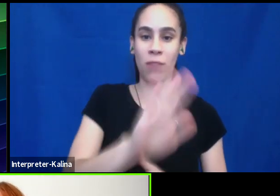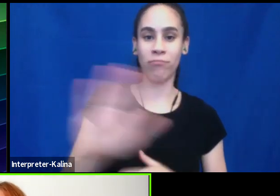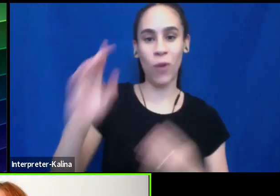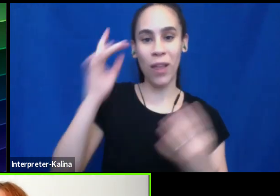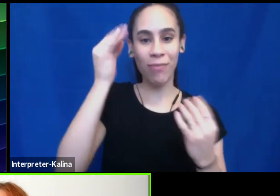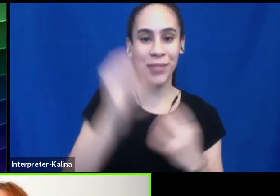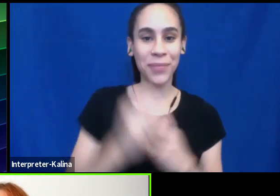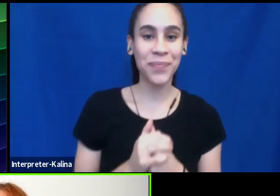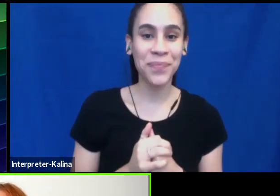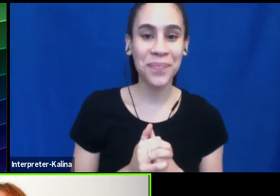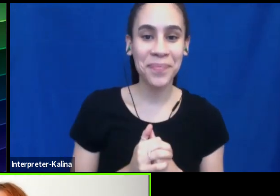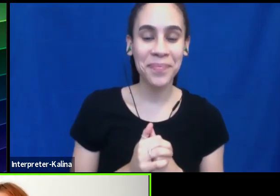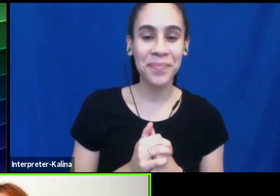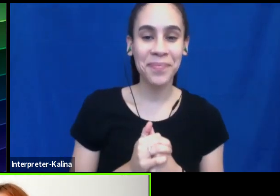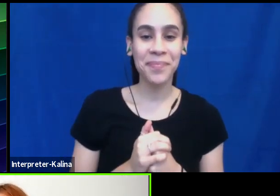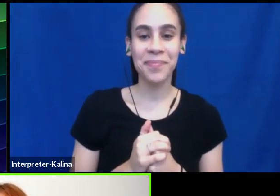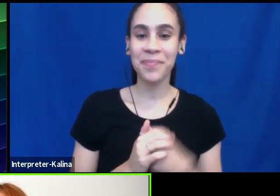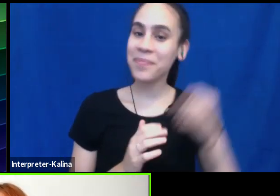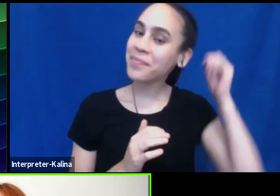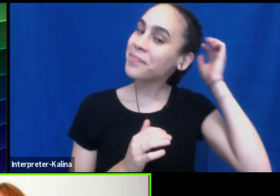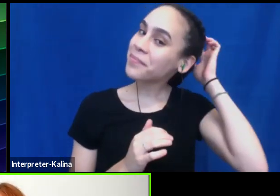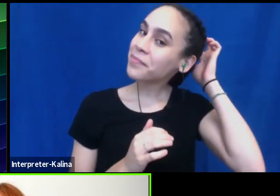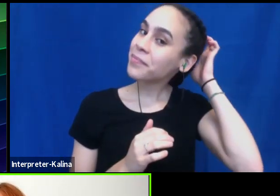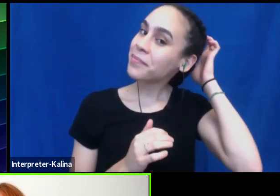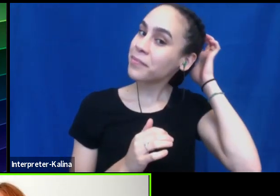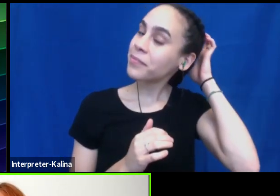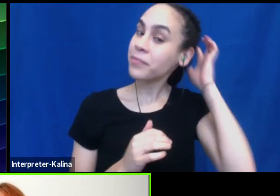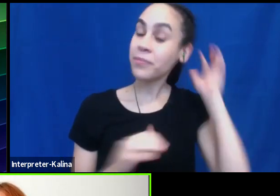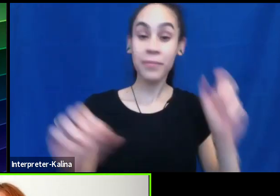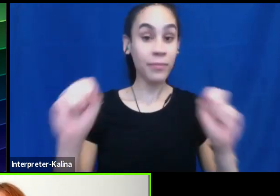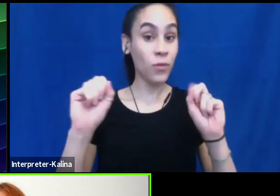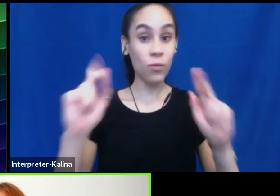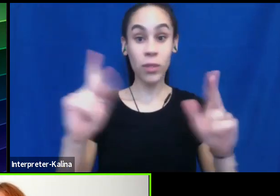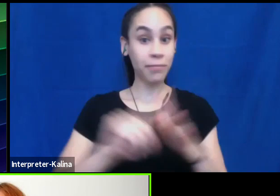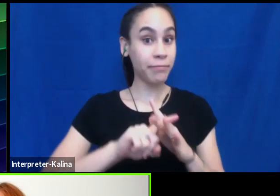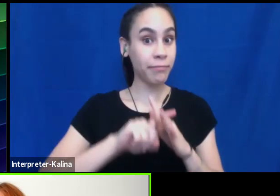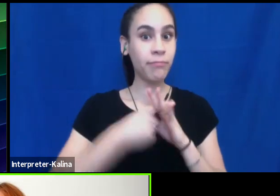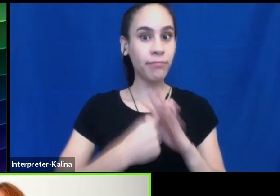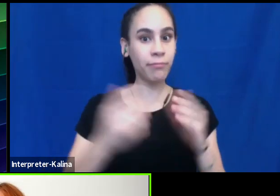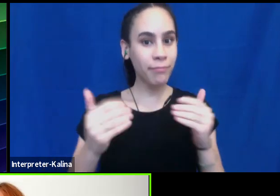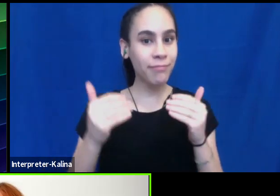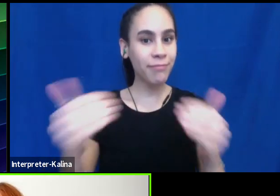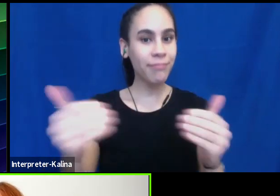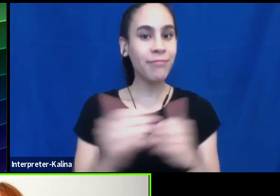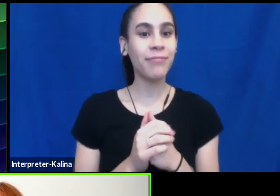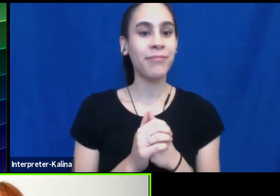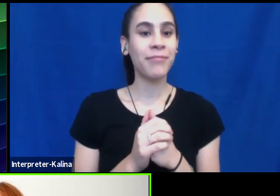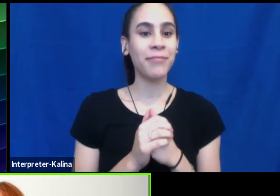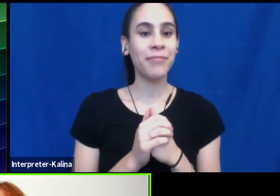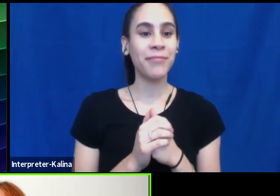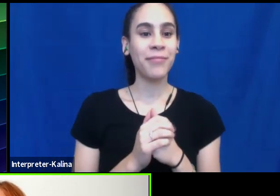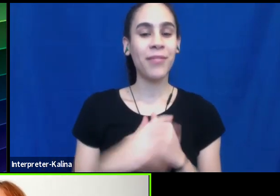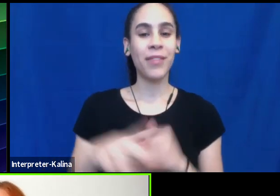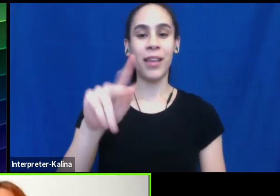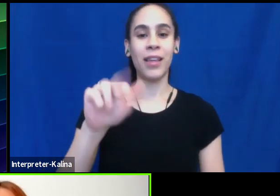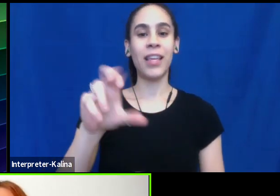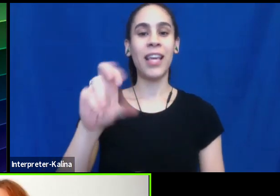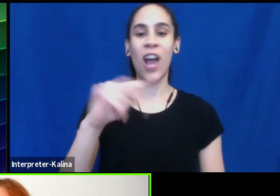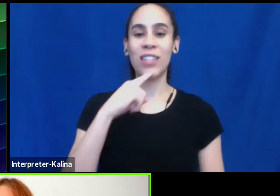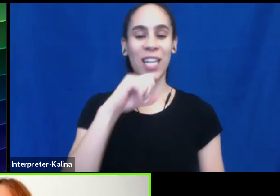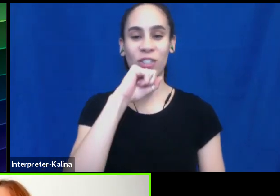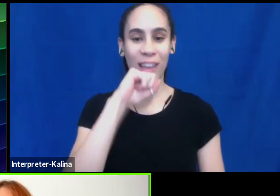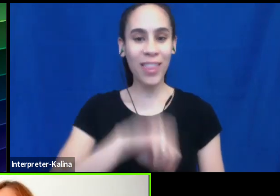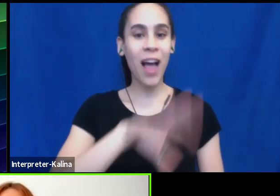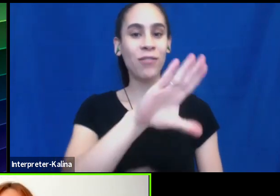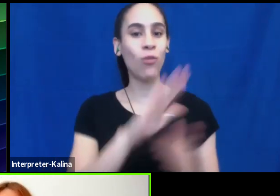All right. So let's dive in. And Karen says she loves your